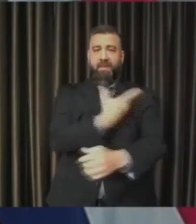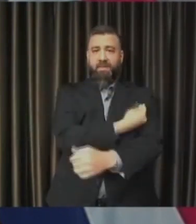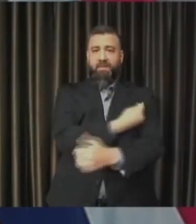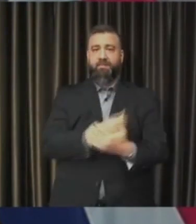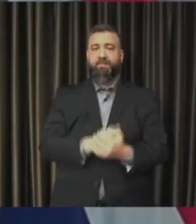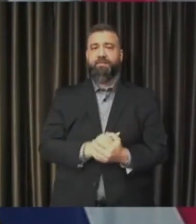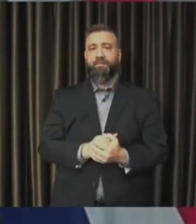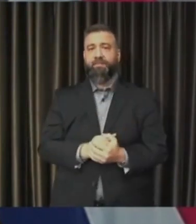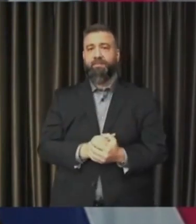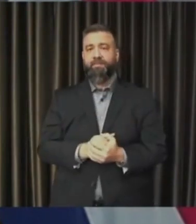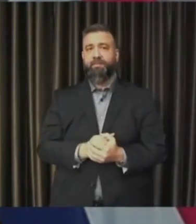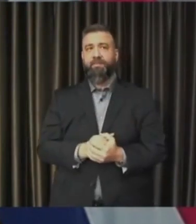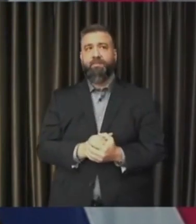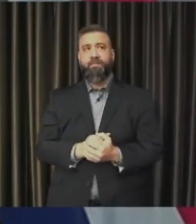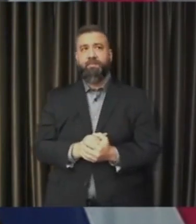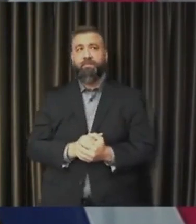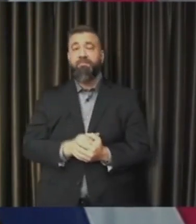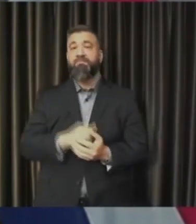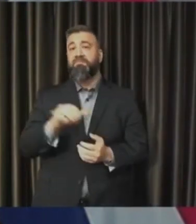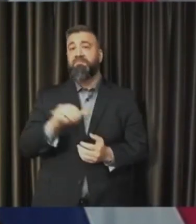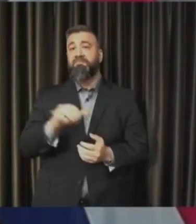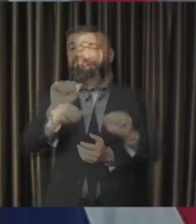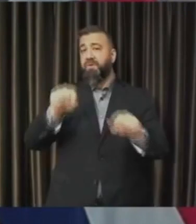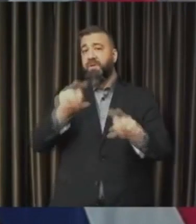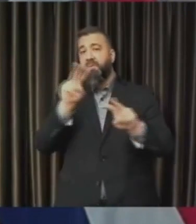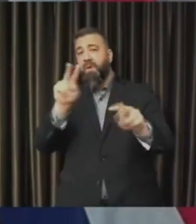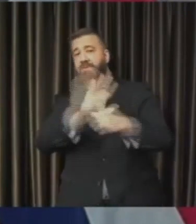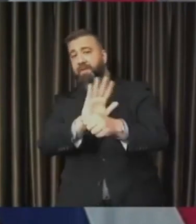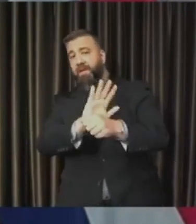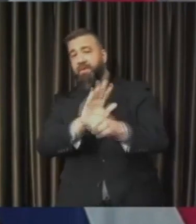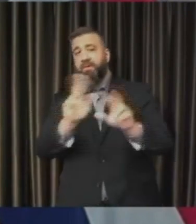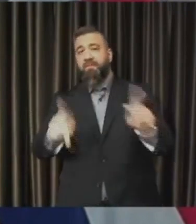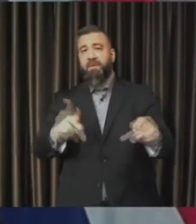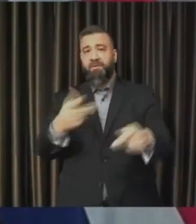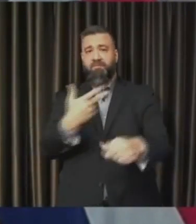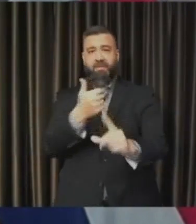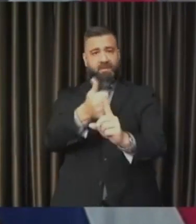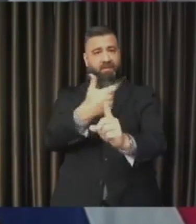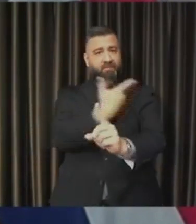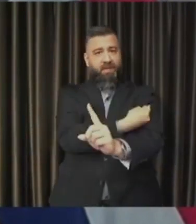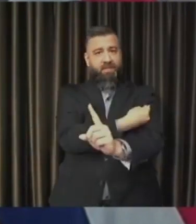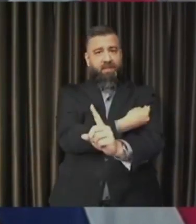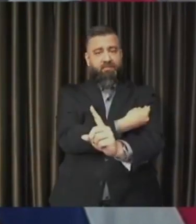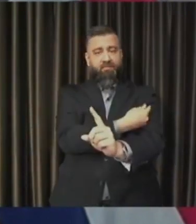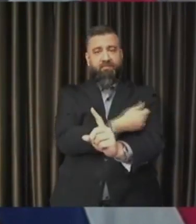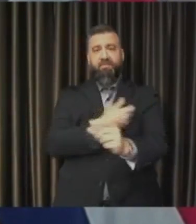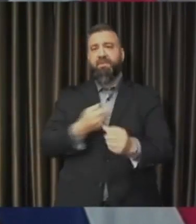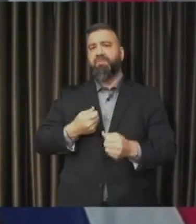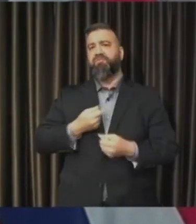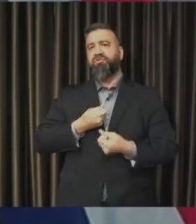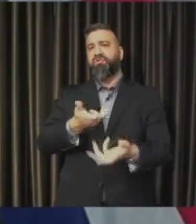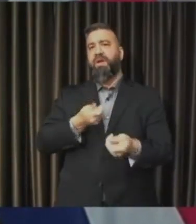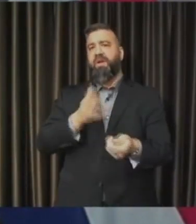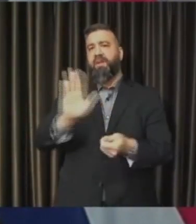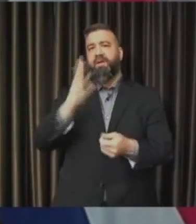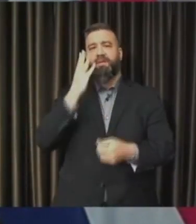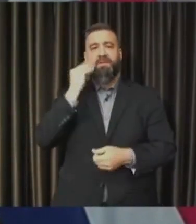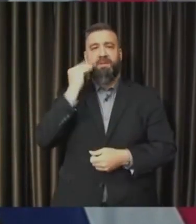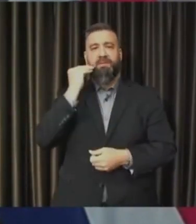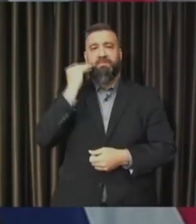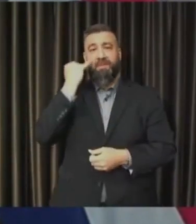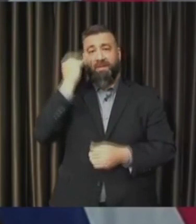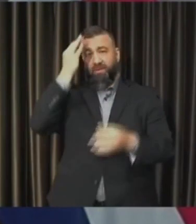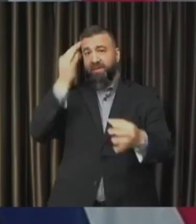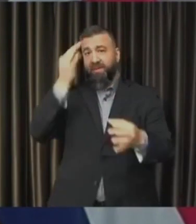You can also watch videos of people who've been vaccinated sharing the decision-making process. And if you choose to do so, you can make an appointment